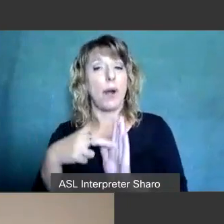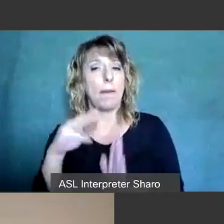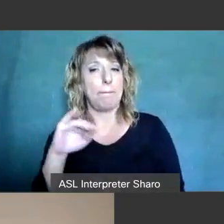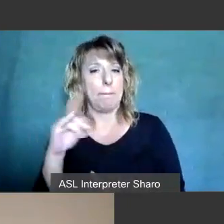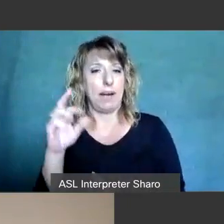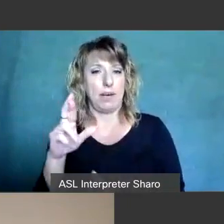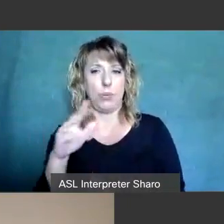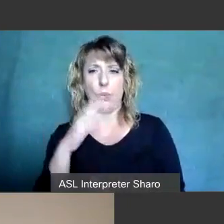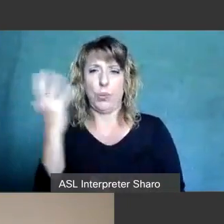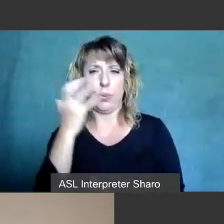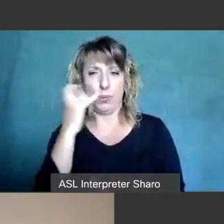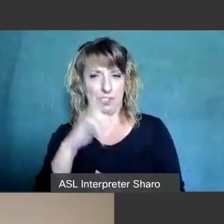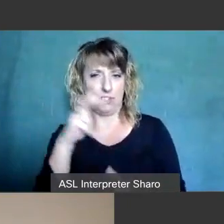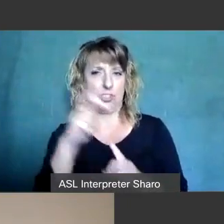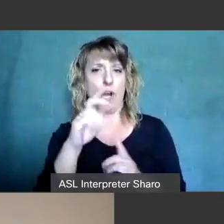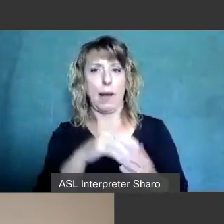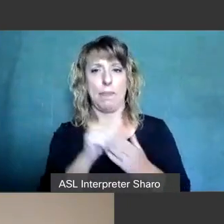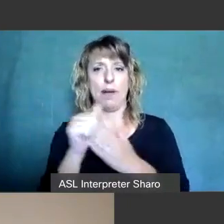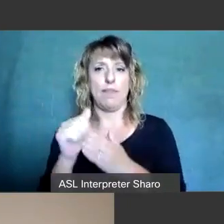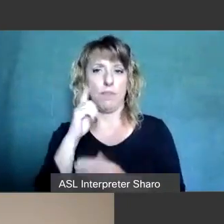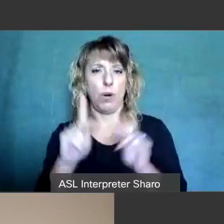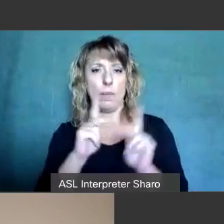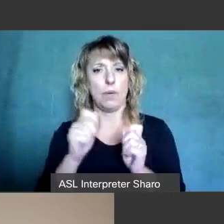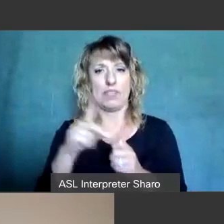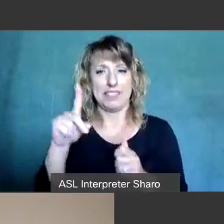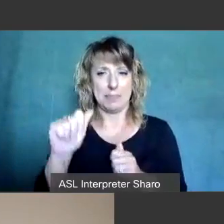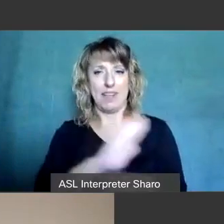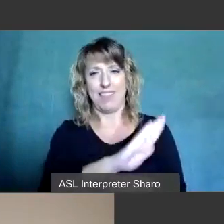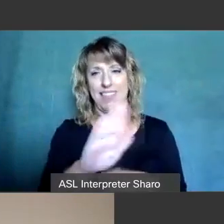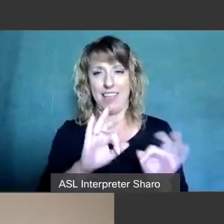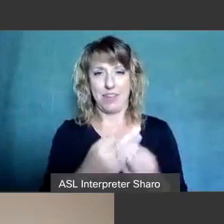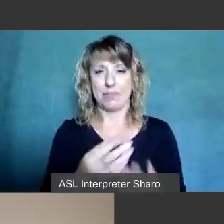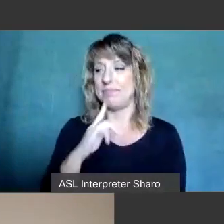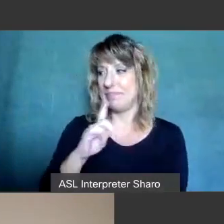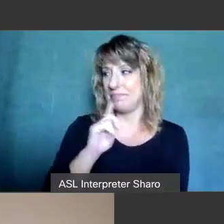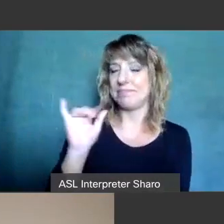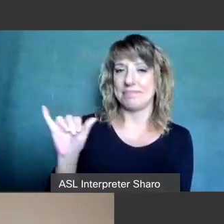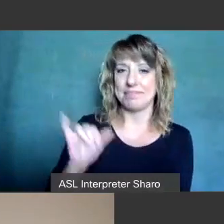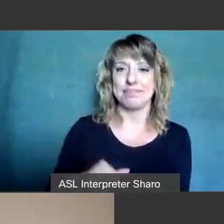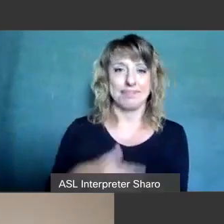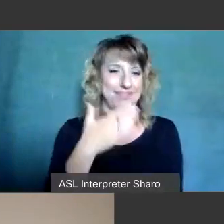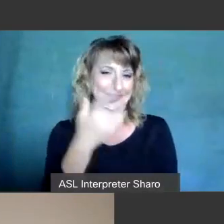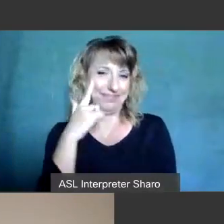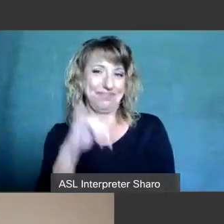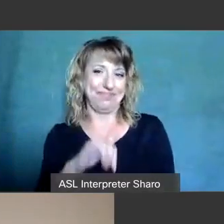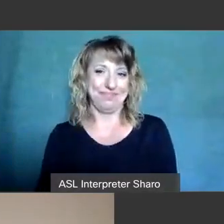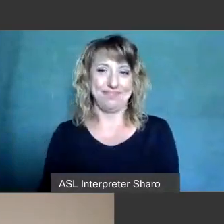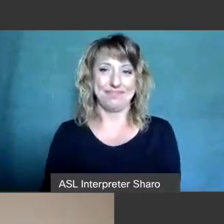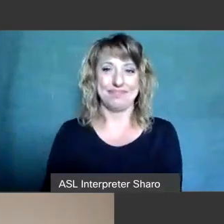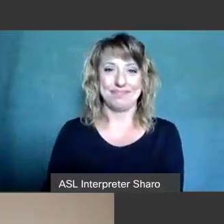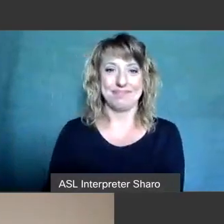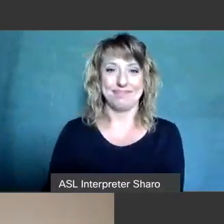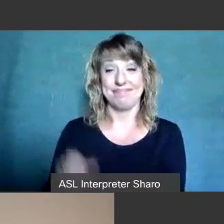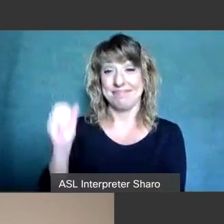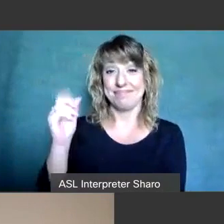champion for people with disabilities and their families he sure has so thank you for that okay okay